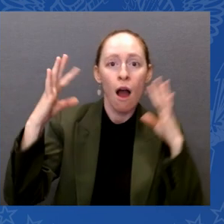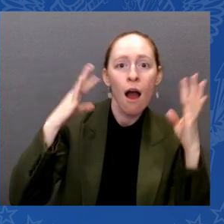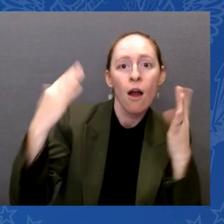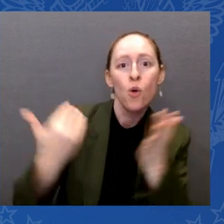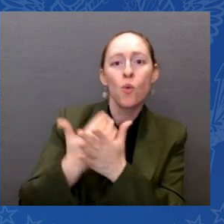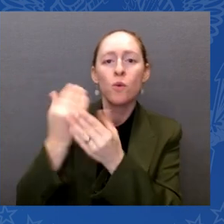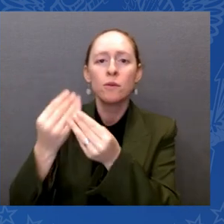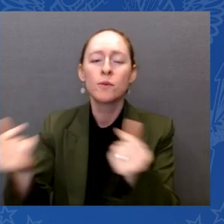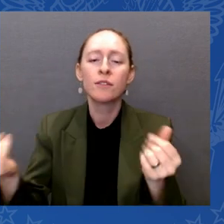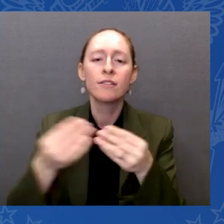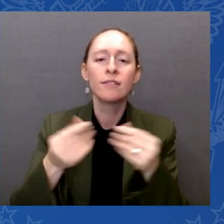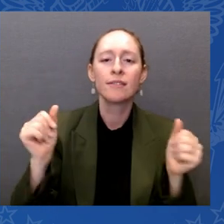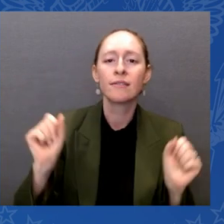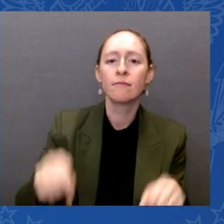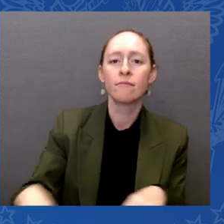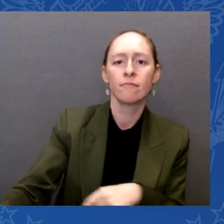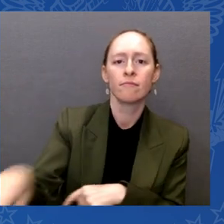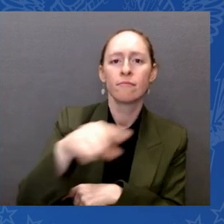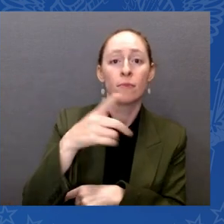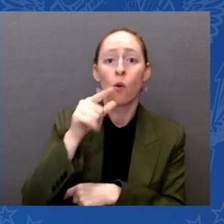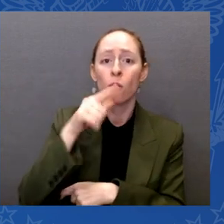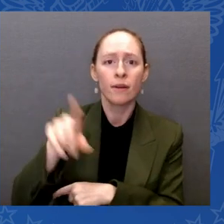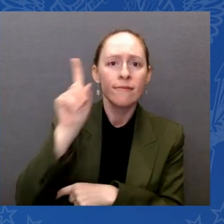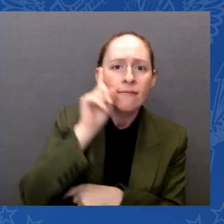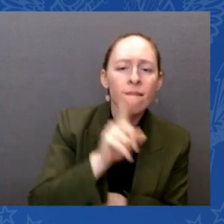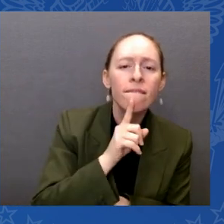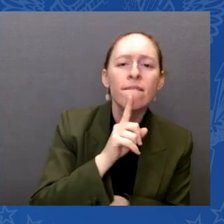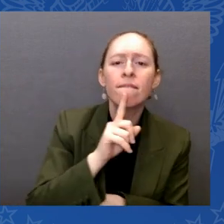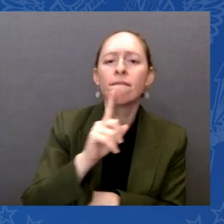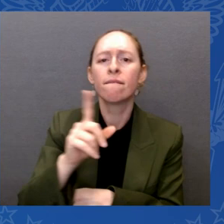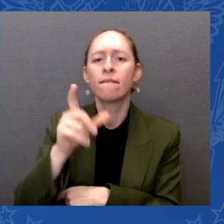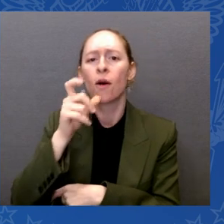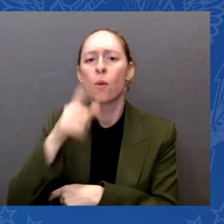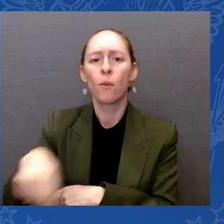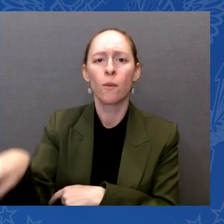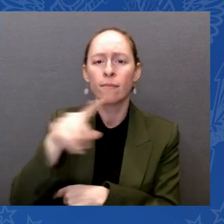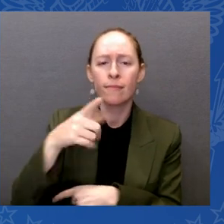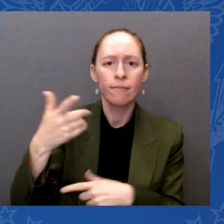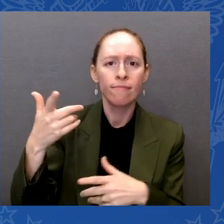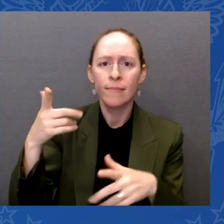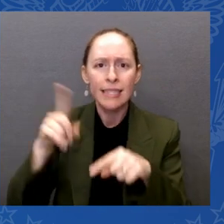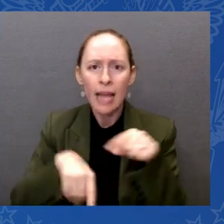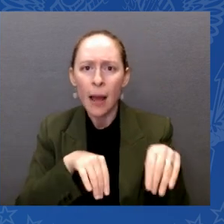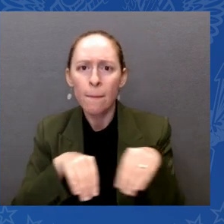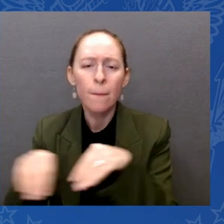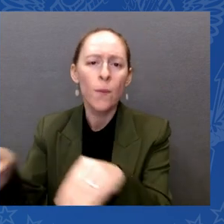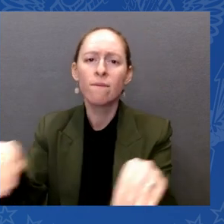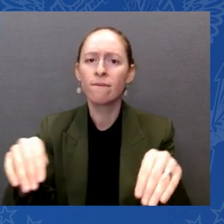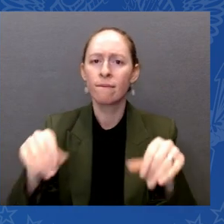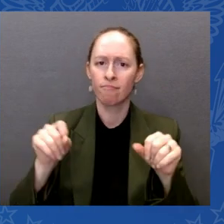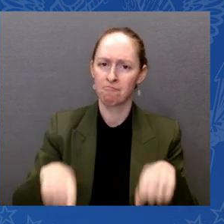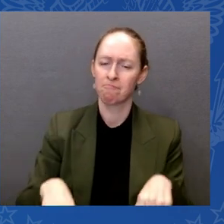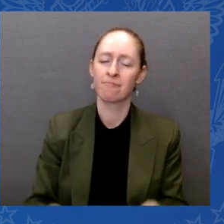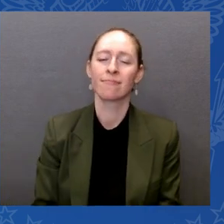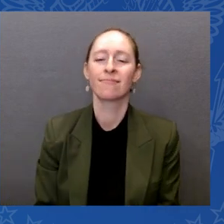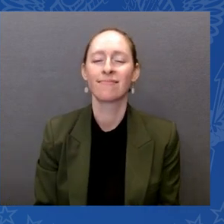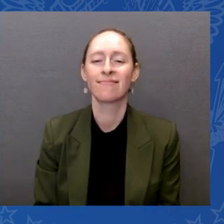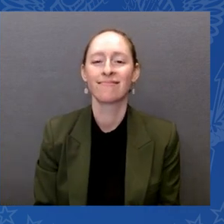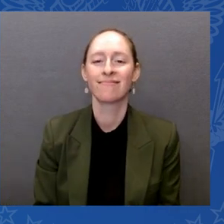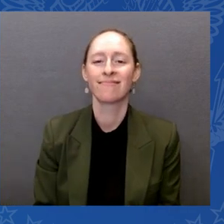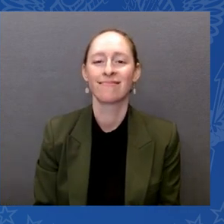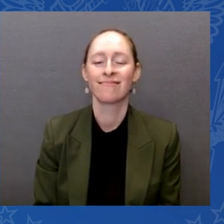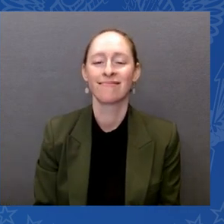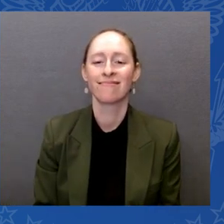Oh, I was able to grow my small business into a national business that it is today because I could